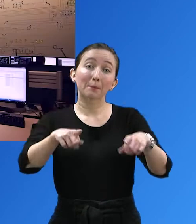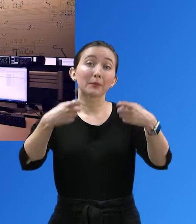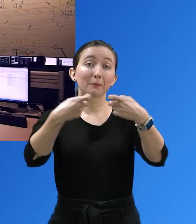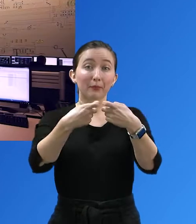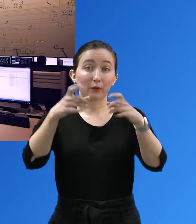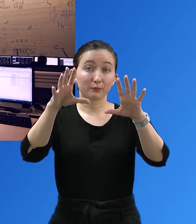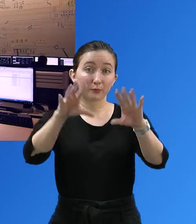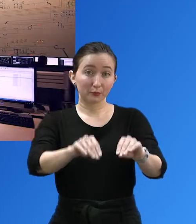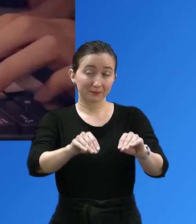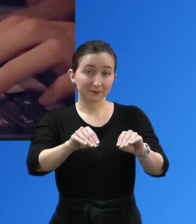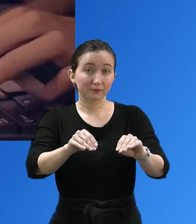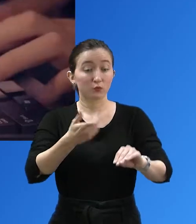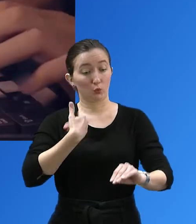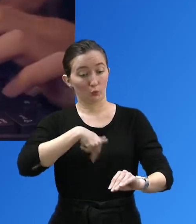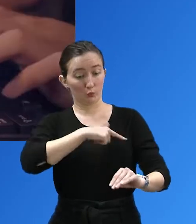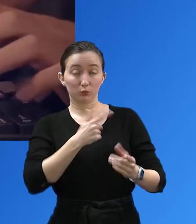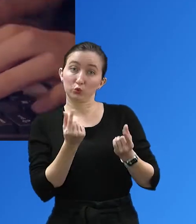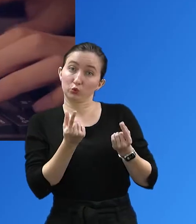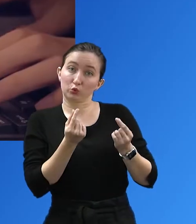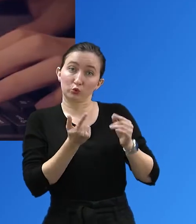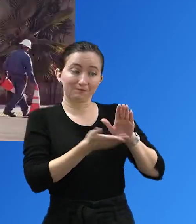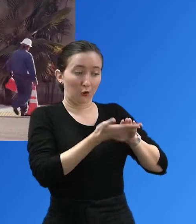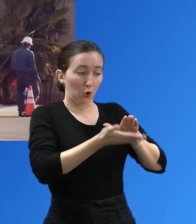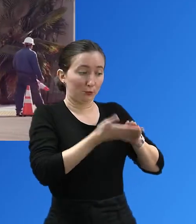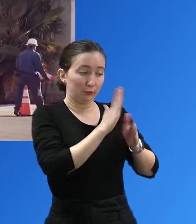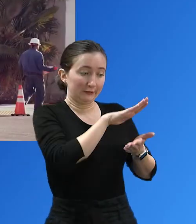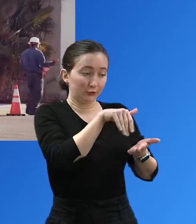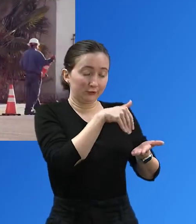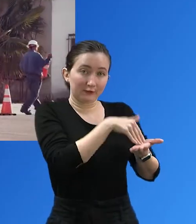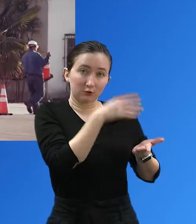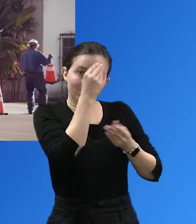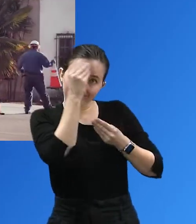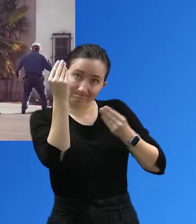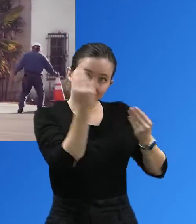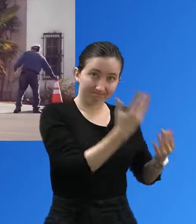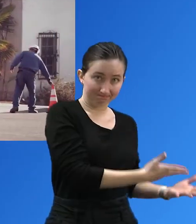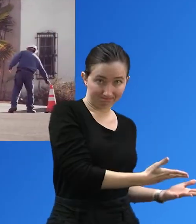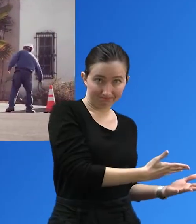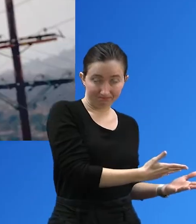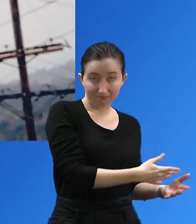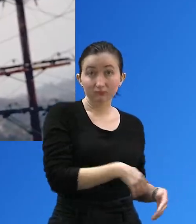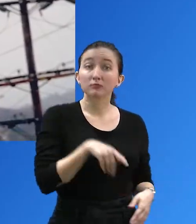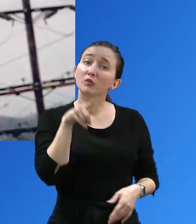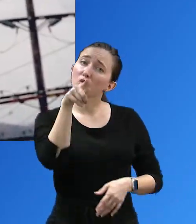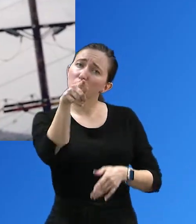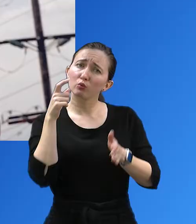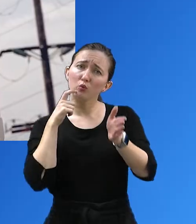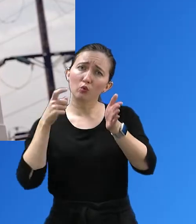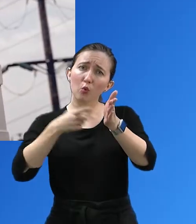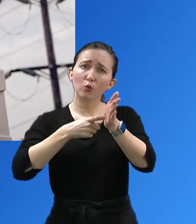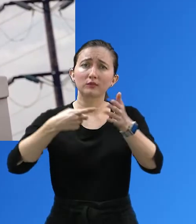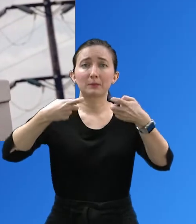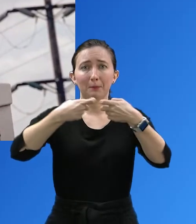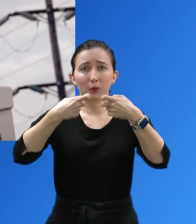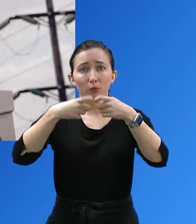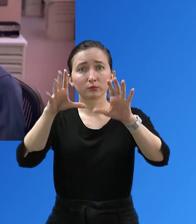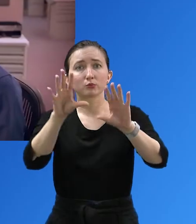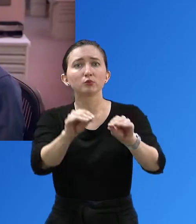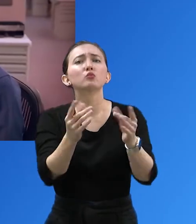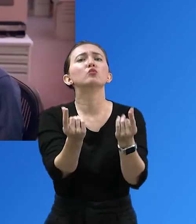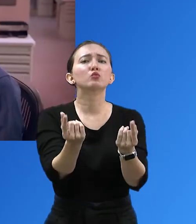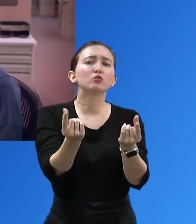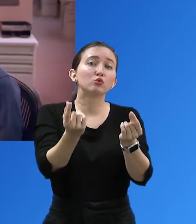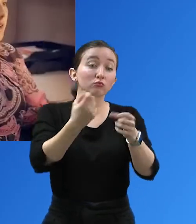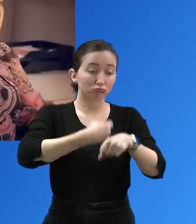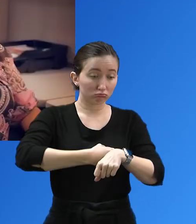When a power outage does occur, SDG&E's distribution operations center personnel are alerted. At the same time, calls